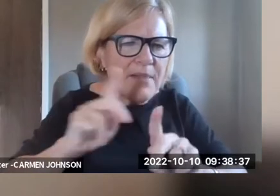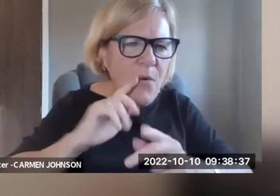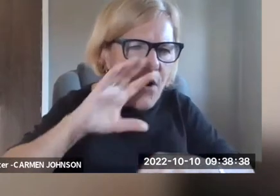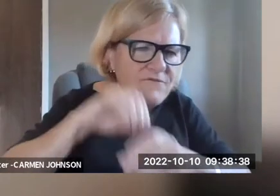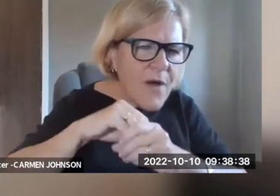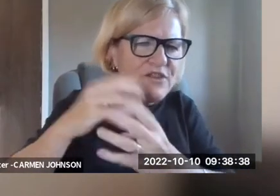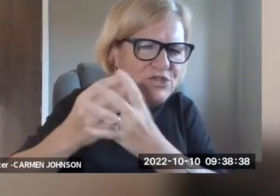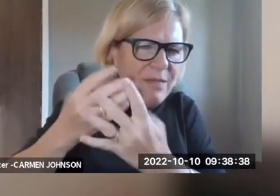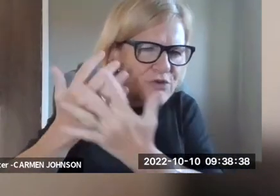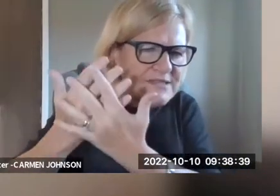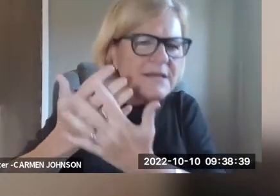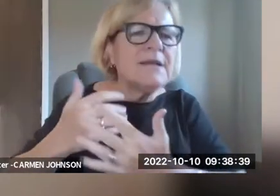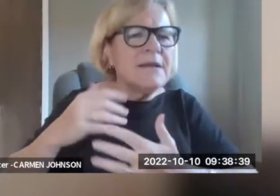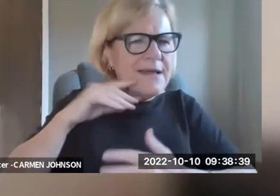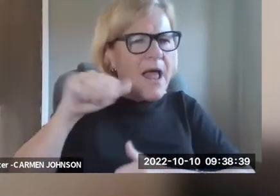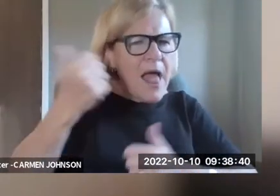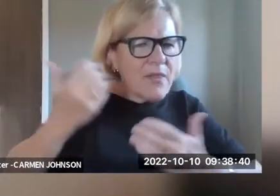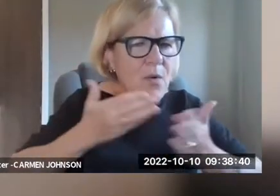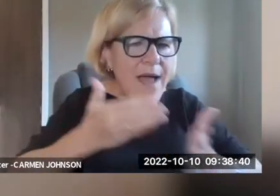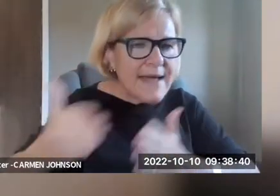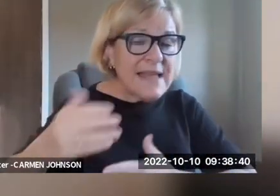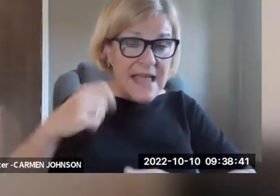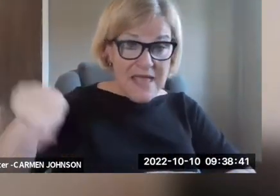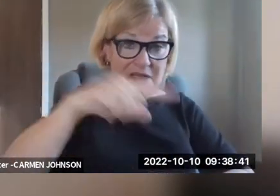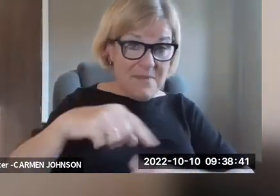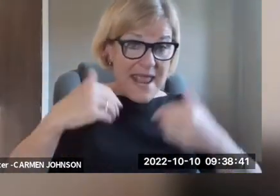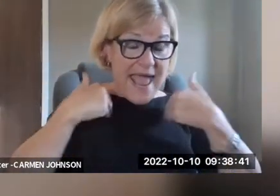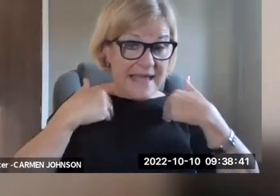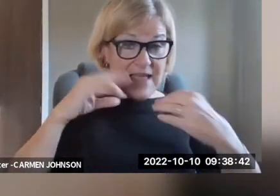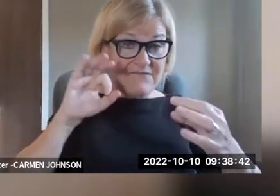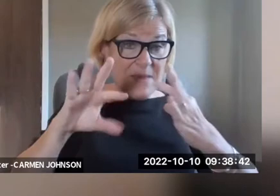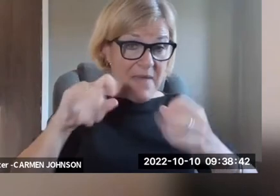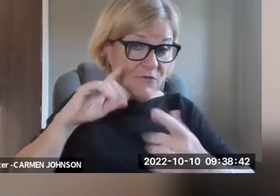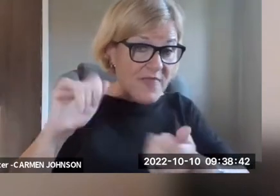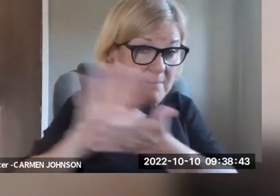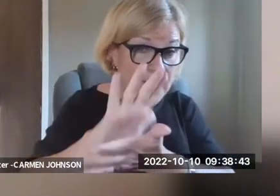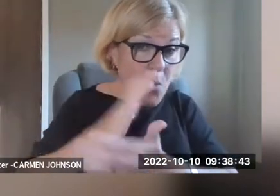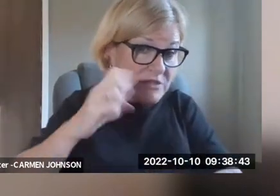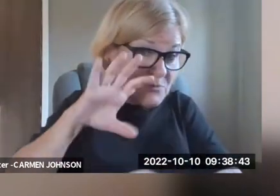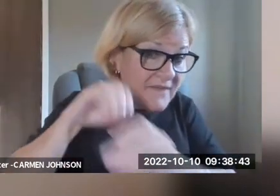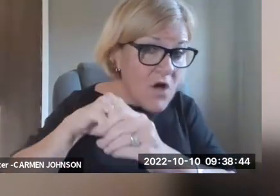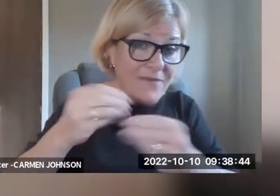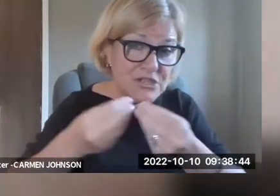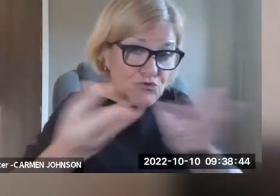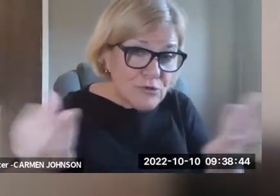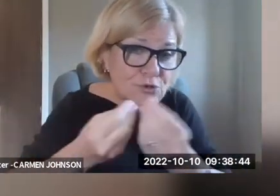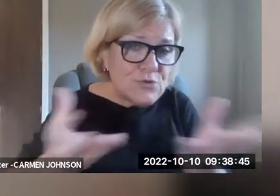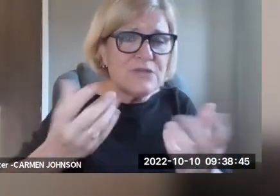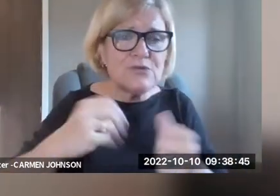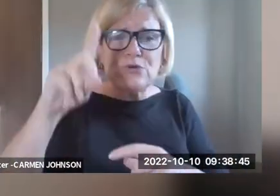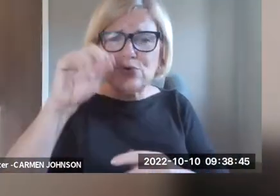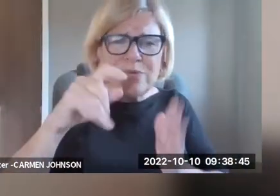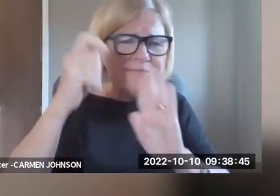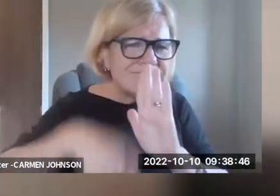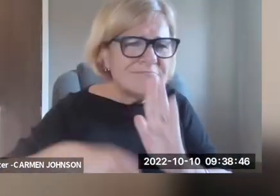And so I see so many fantastic advocates and also people who are involved in jails and prisons in other ways.